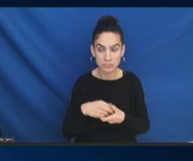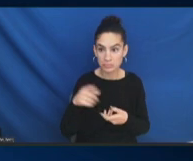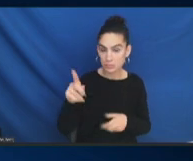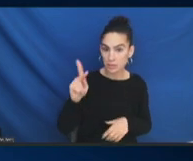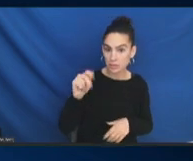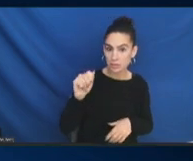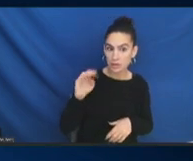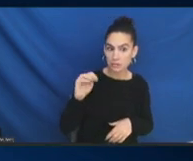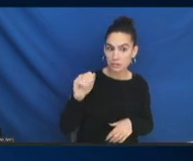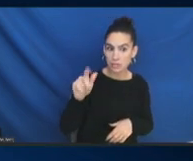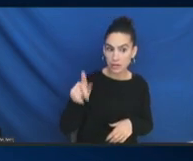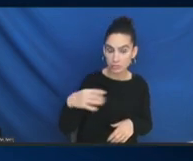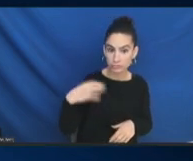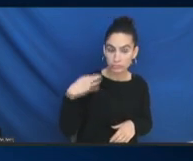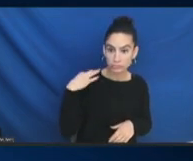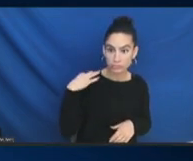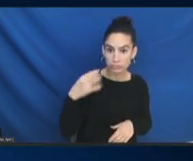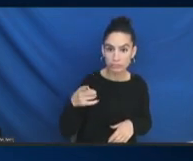Louisa.